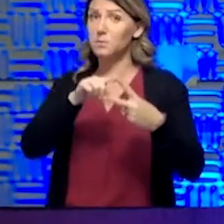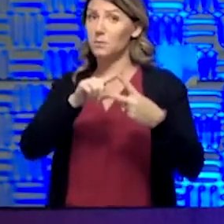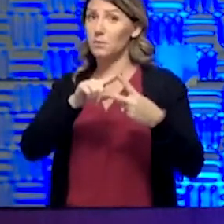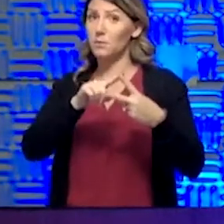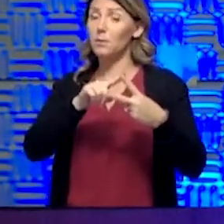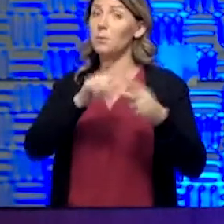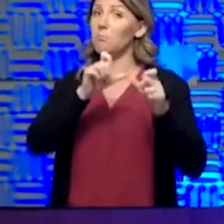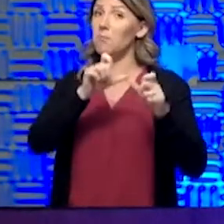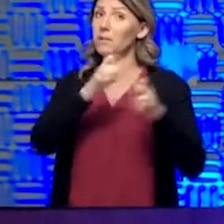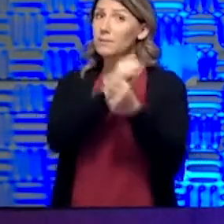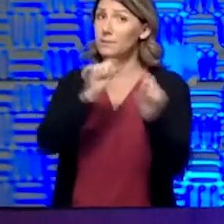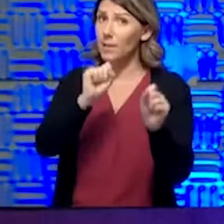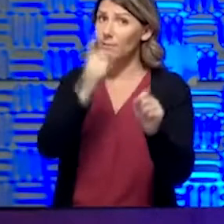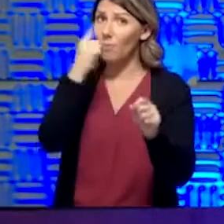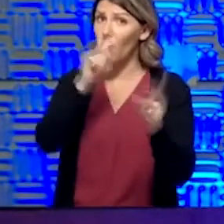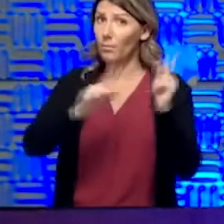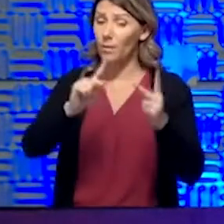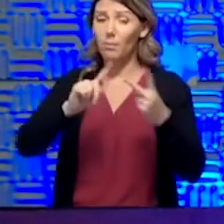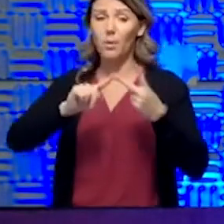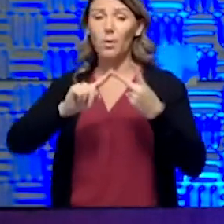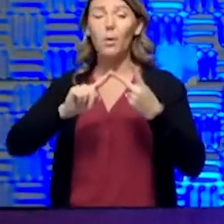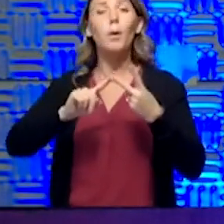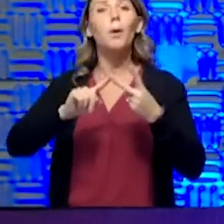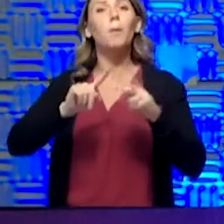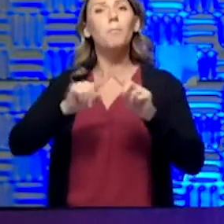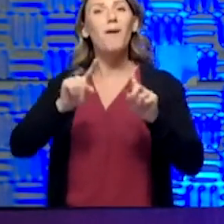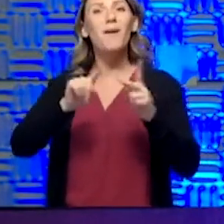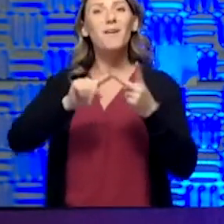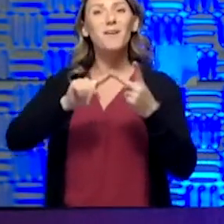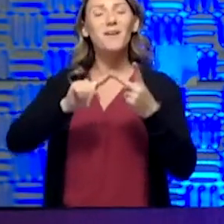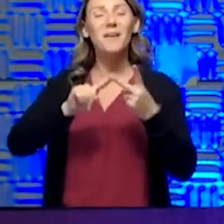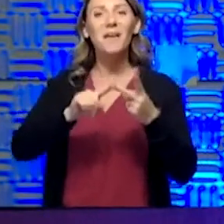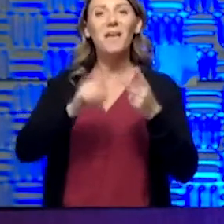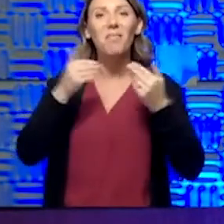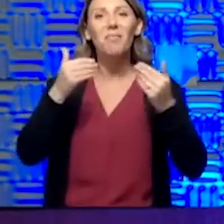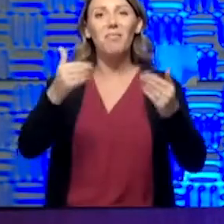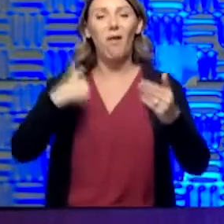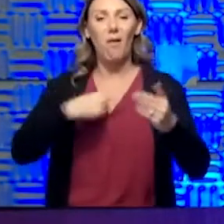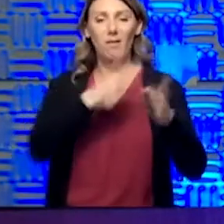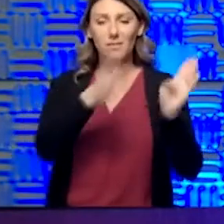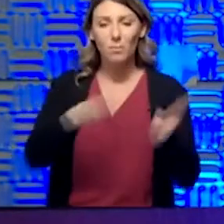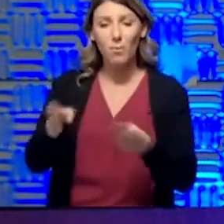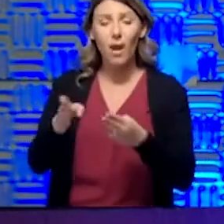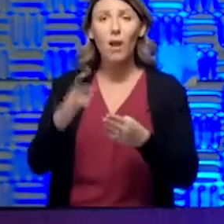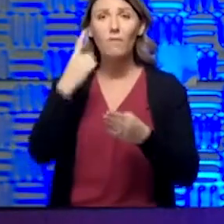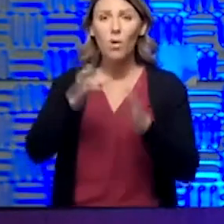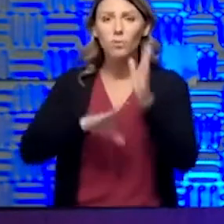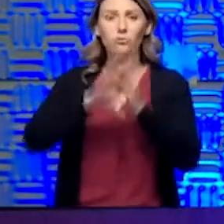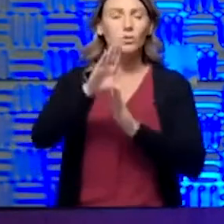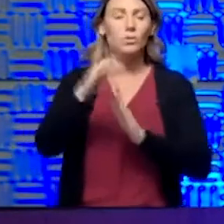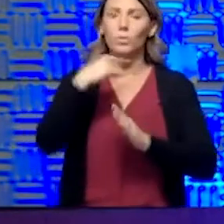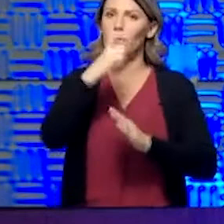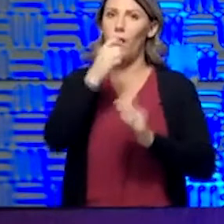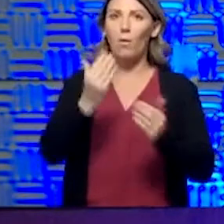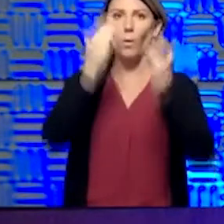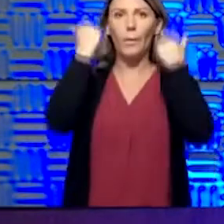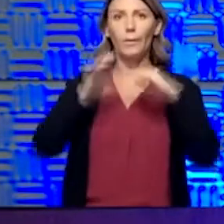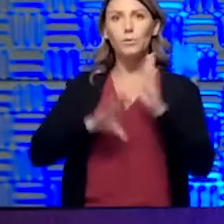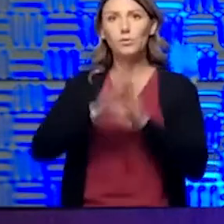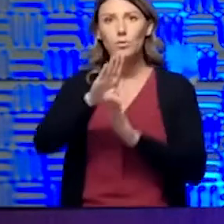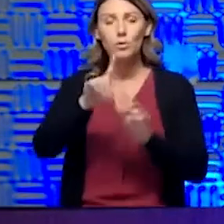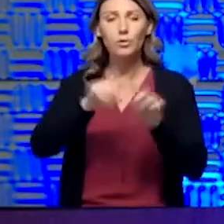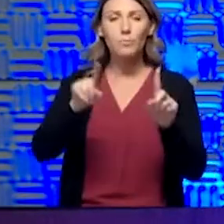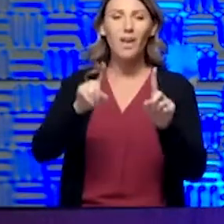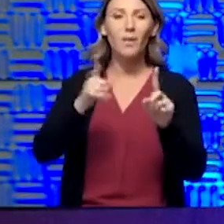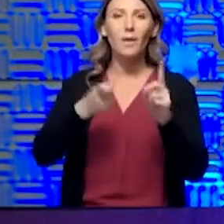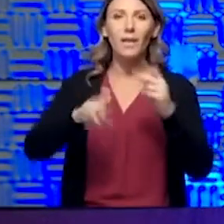But B, it allowed us to prepare, both for a surge that we didn't really have, the overwhelming surge, but it also helped us build up our